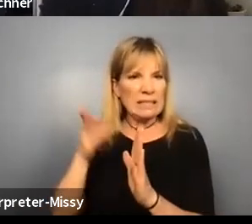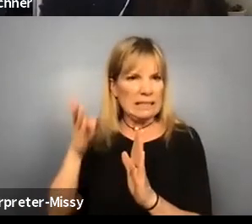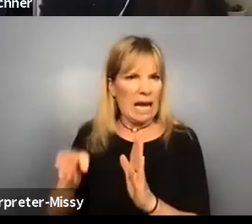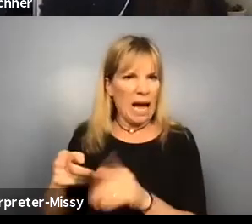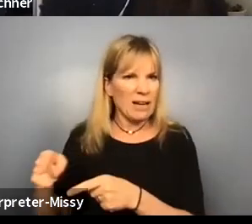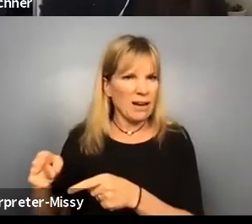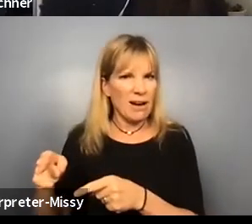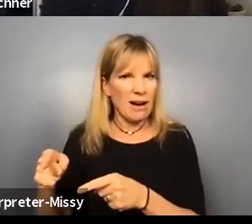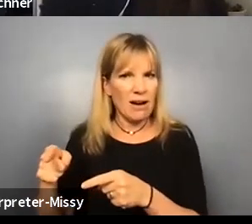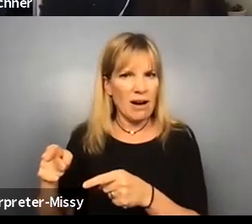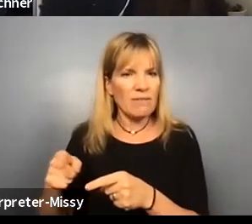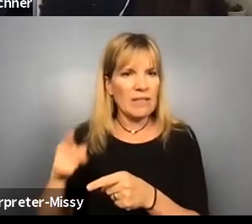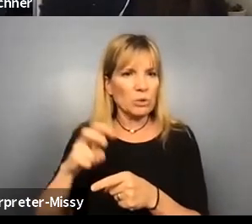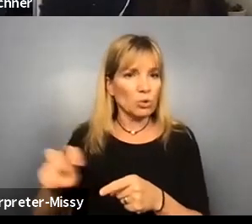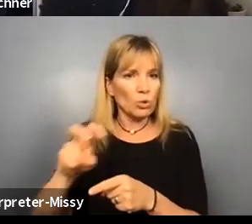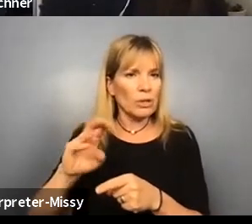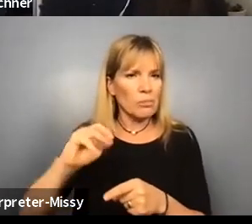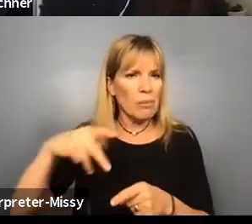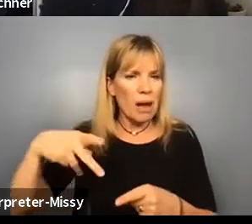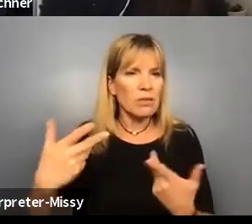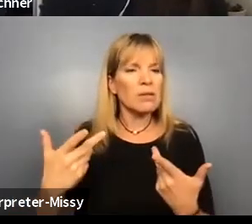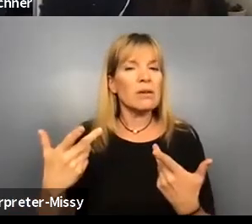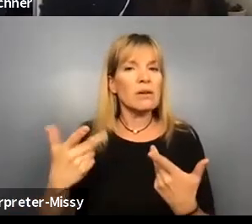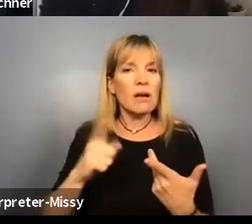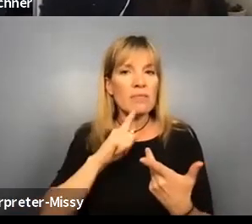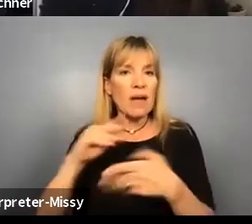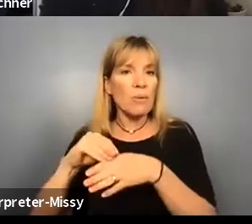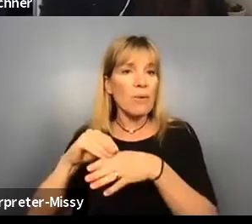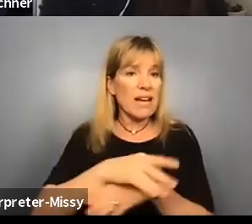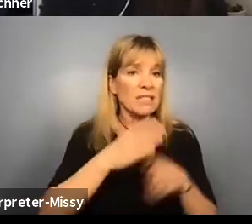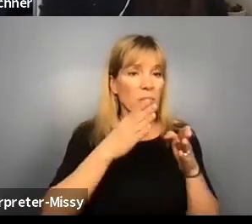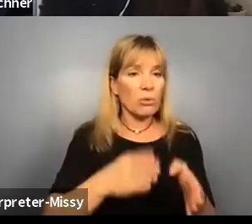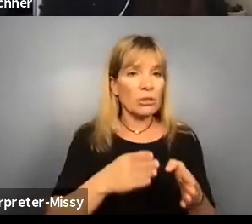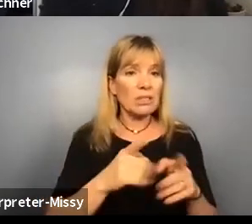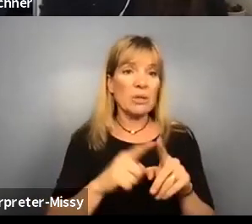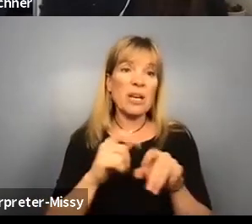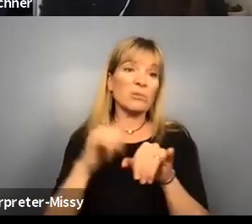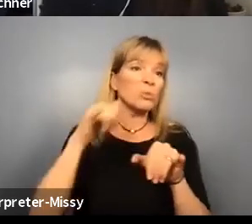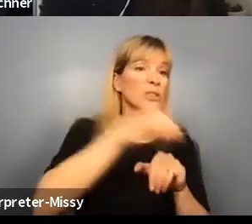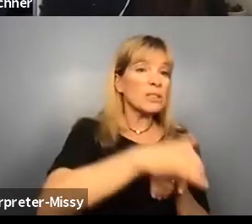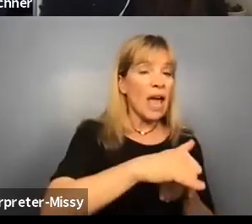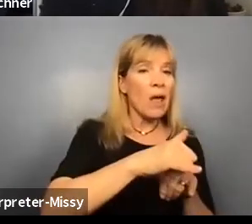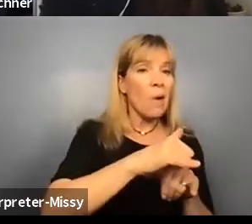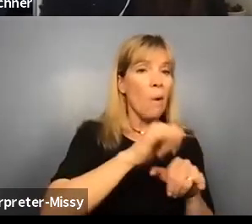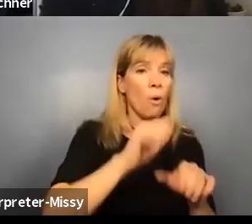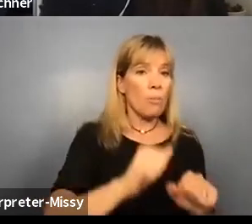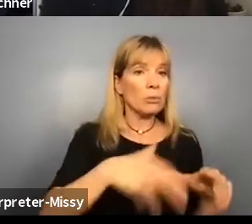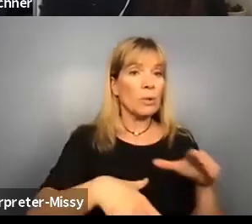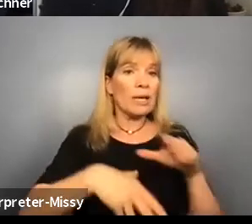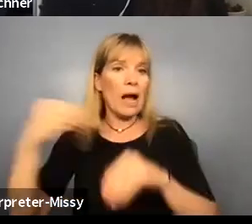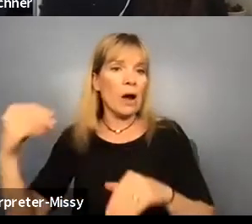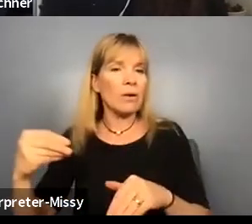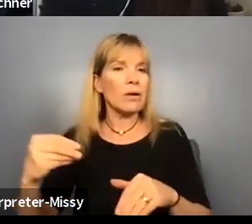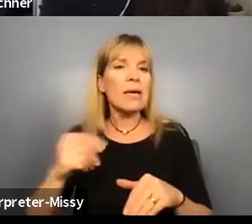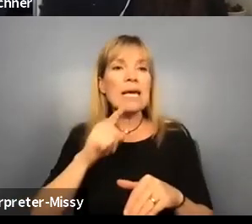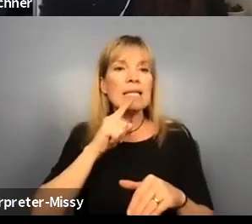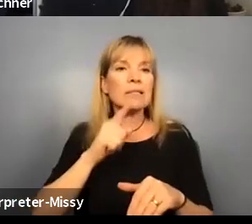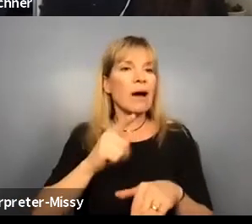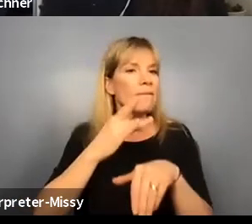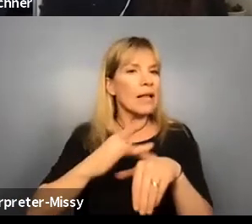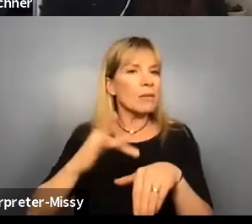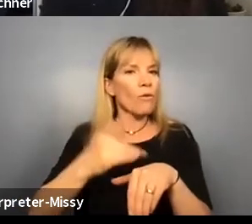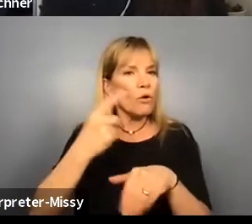the journey map that would affect someone either staying in or leaving is the caregiver availability,